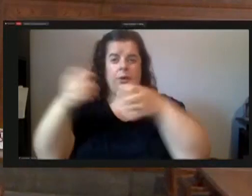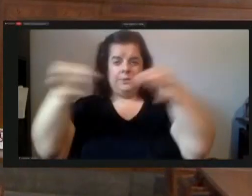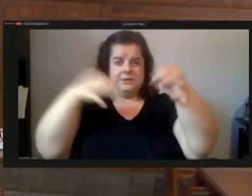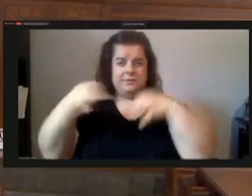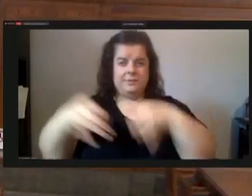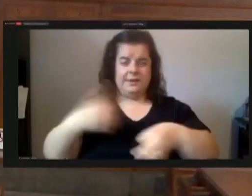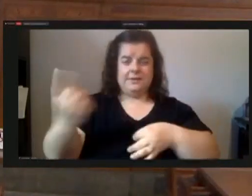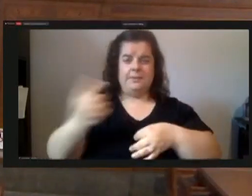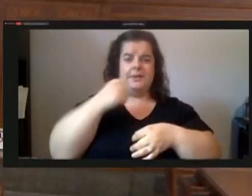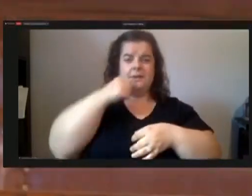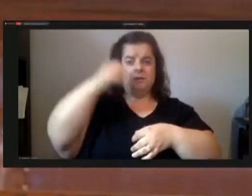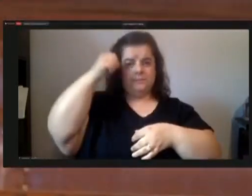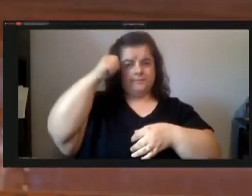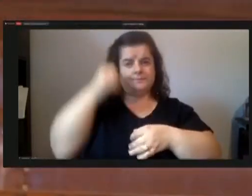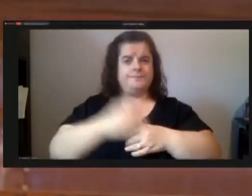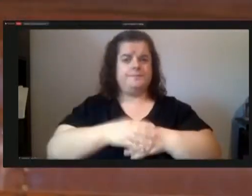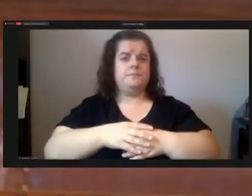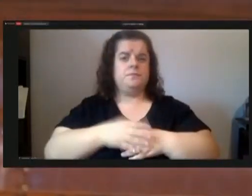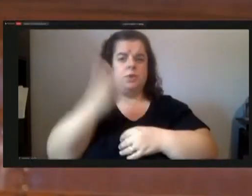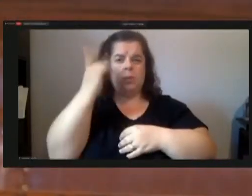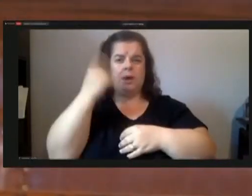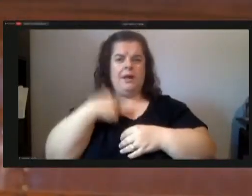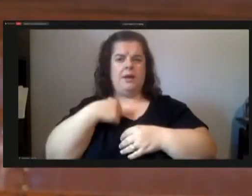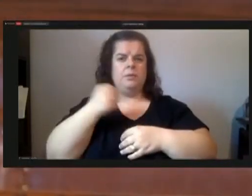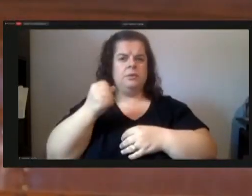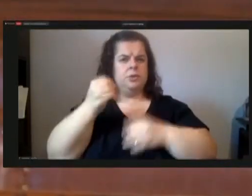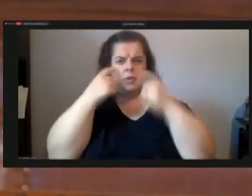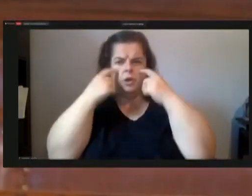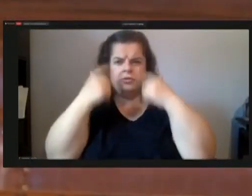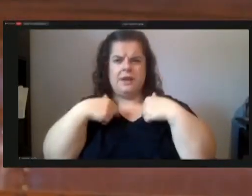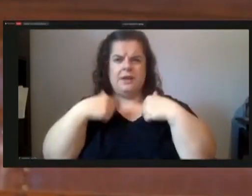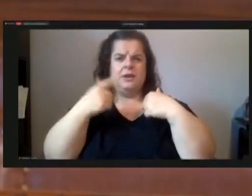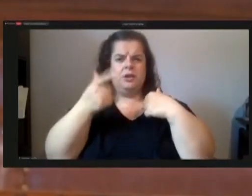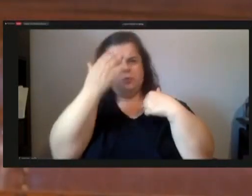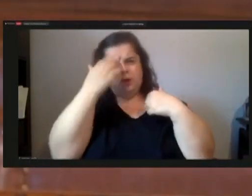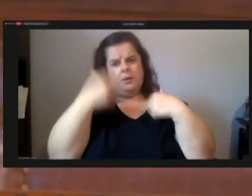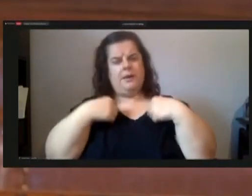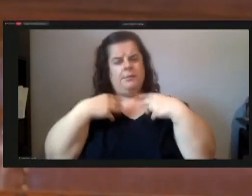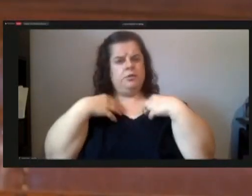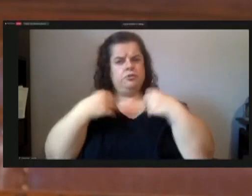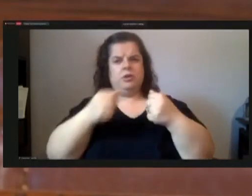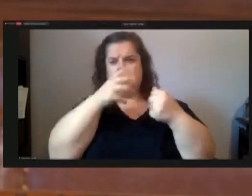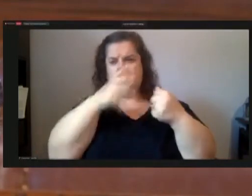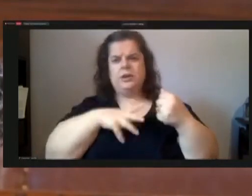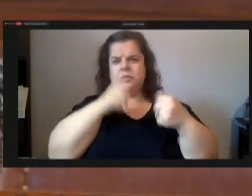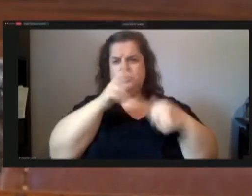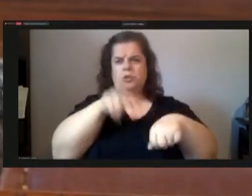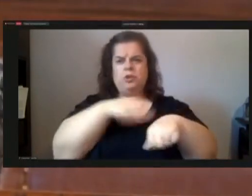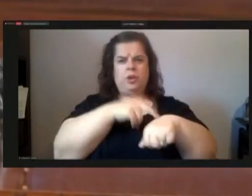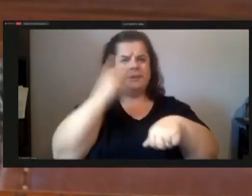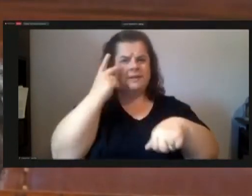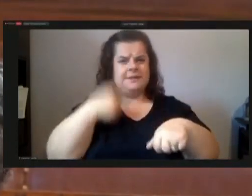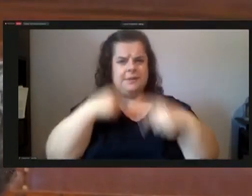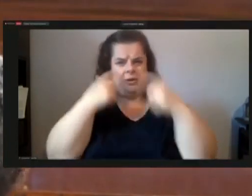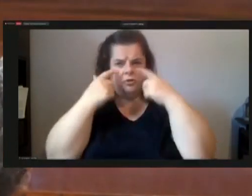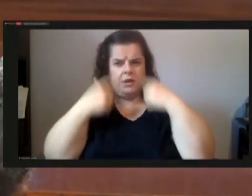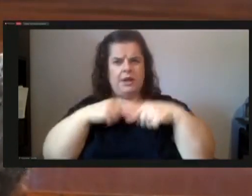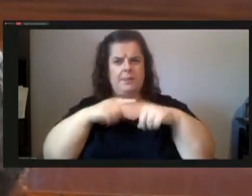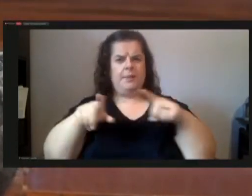as why i was so weeping and crying you know i'm a strong woman and you don't usually see me cry but when you're giving